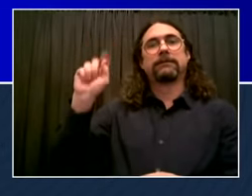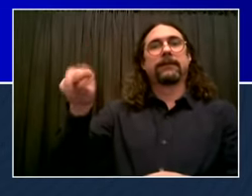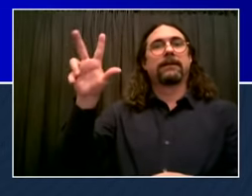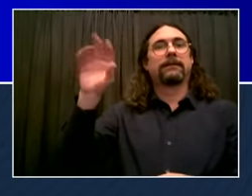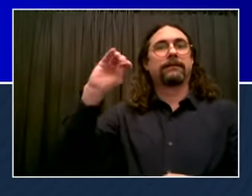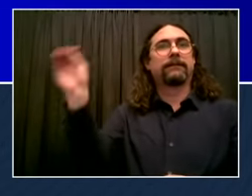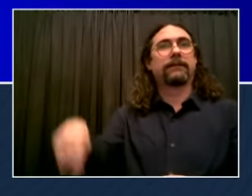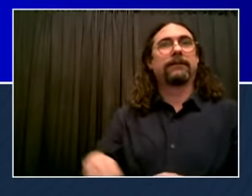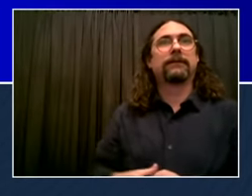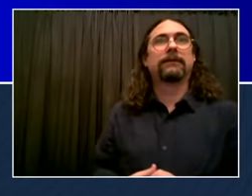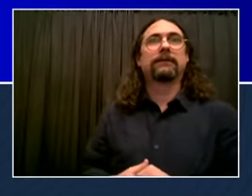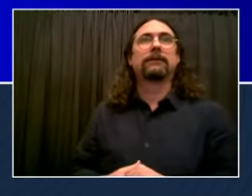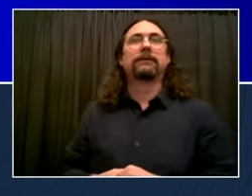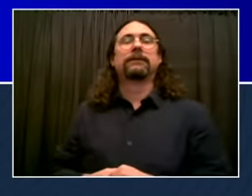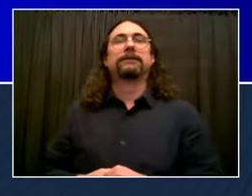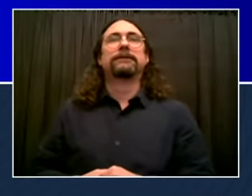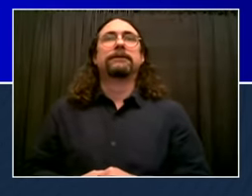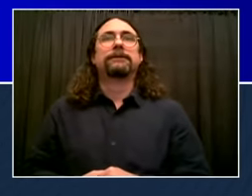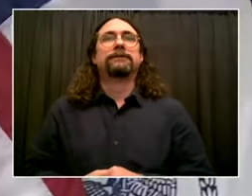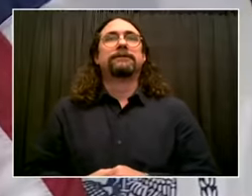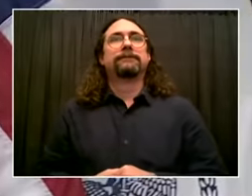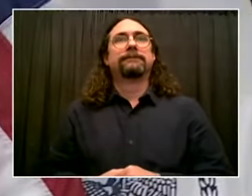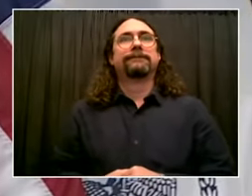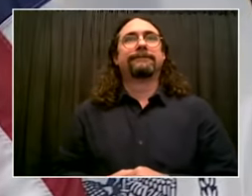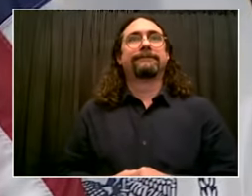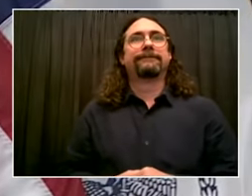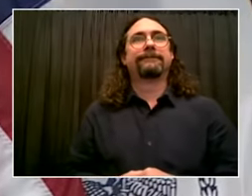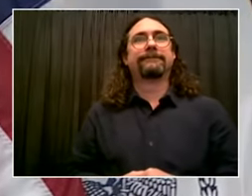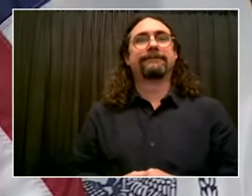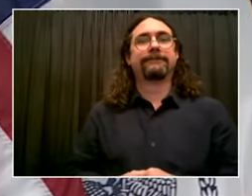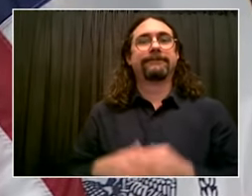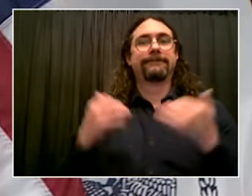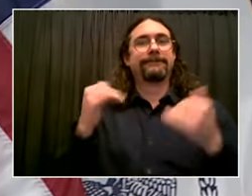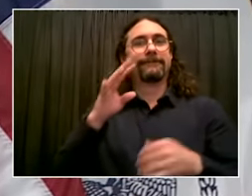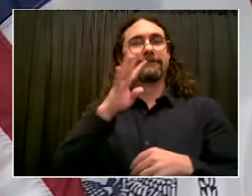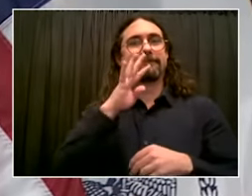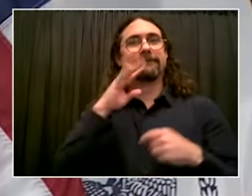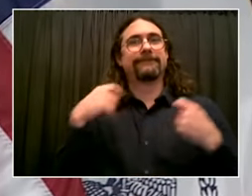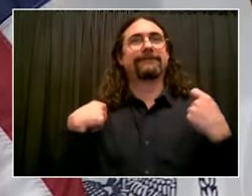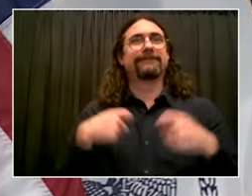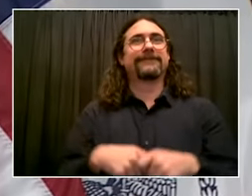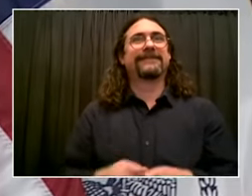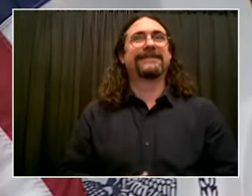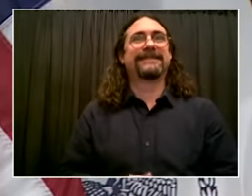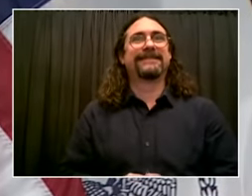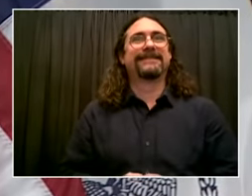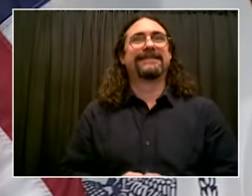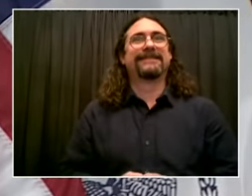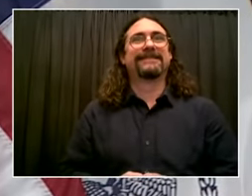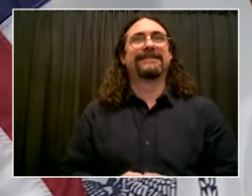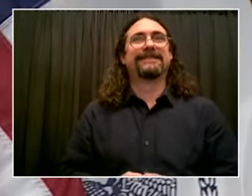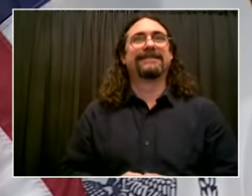percent. I'll say a few words in Spanish about 5G and broadband access.